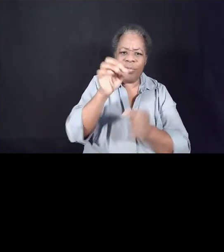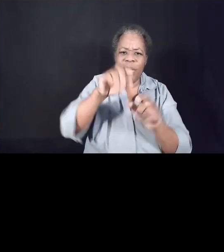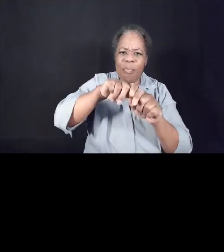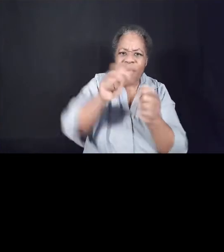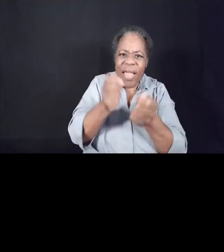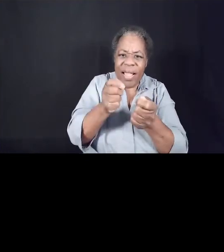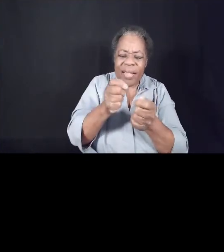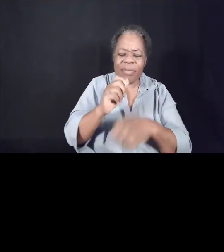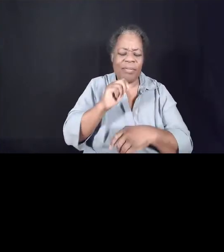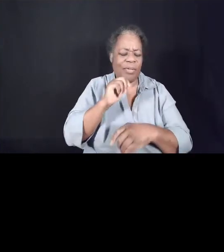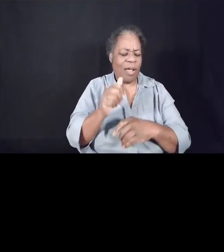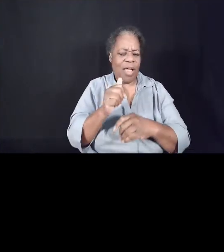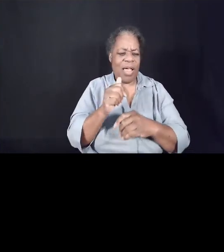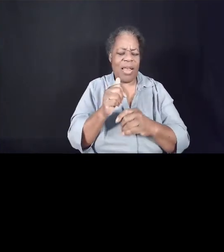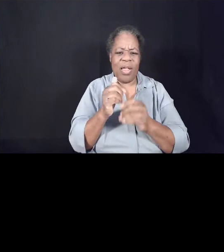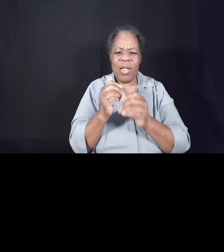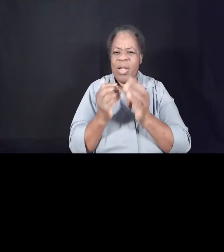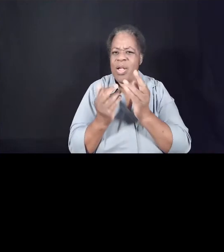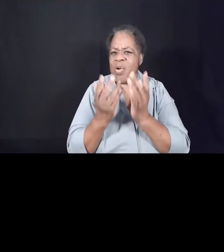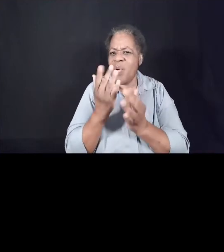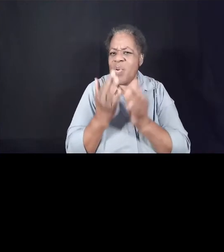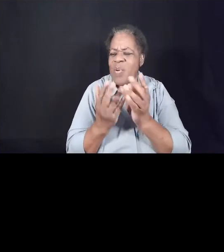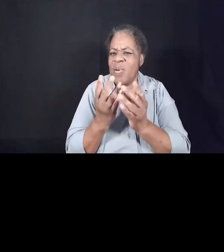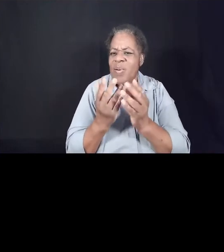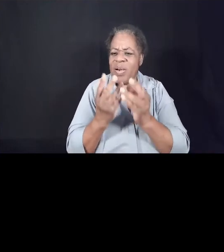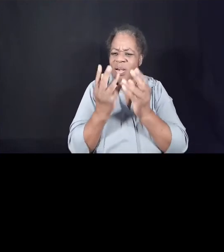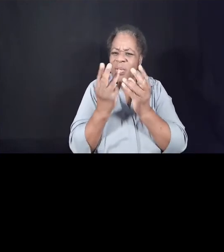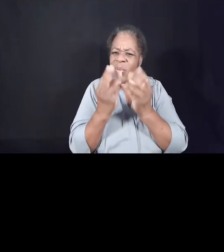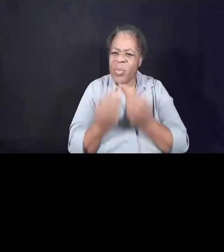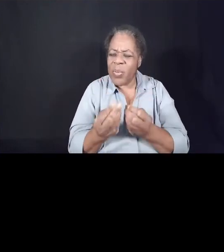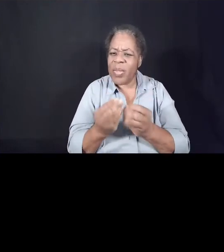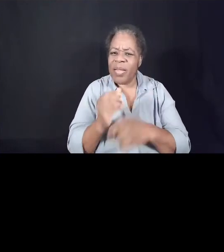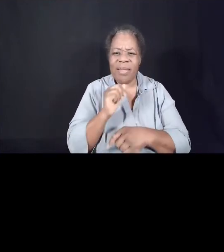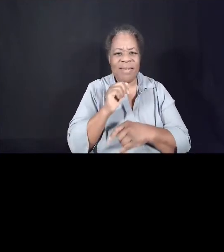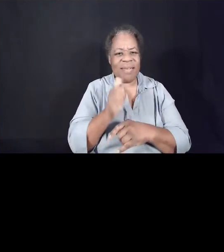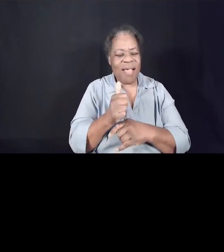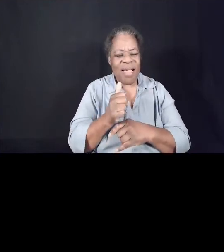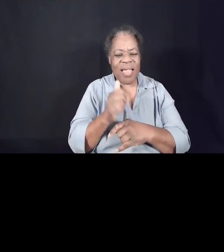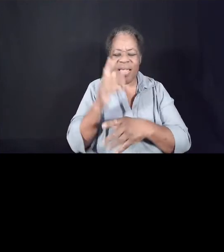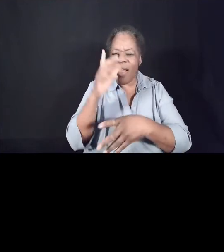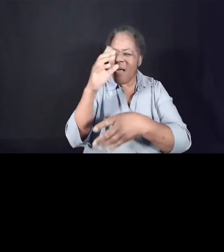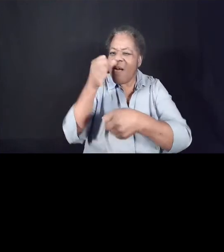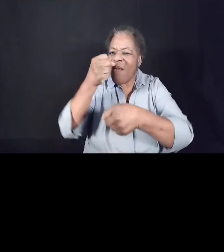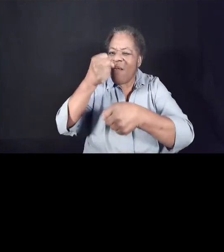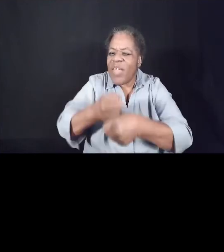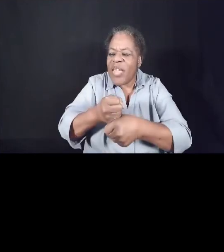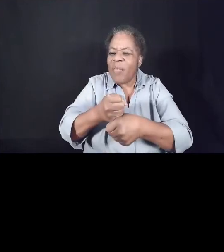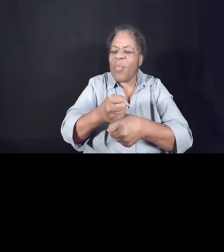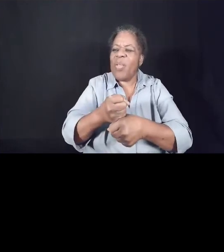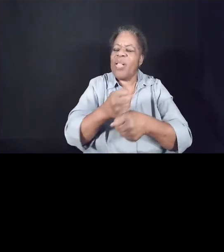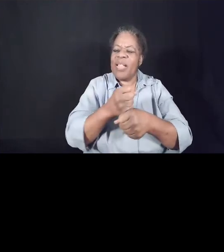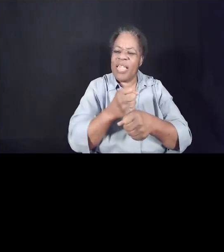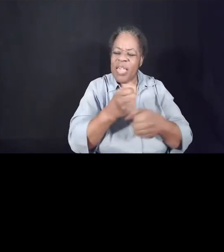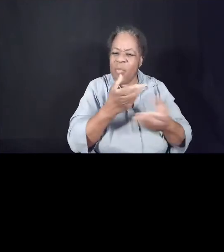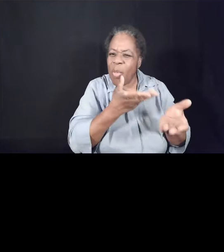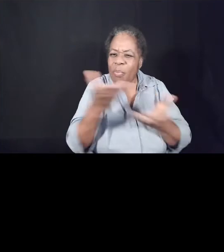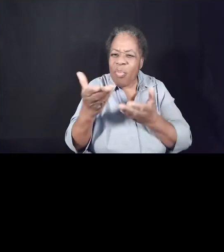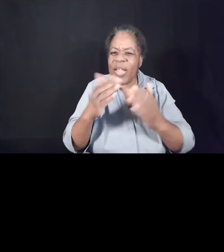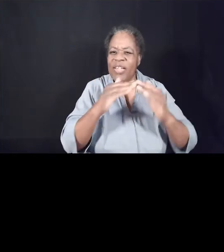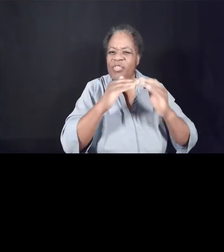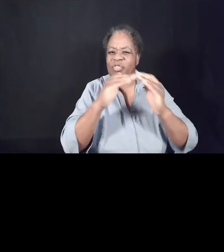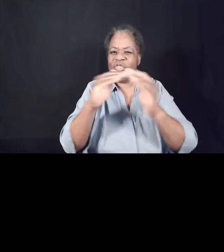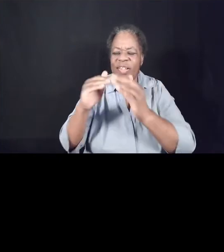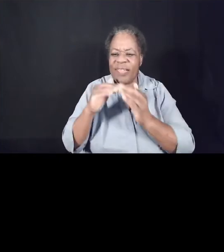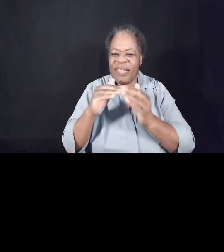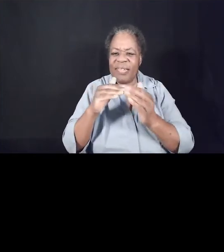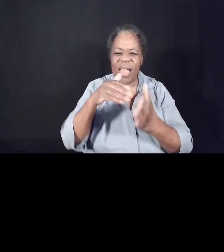a smoldering wick he will not snuff out. In faithfulness he will bring forth justice. He will not falter or